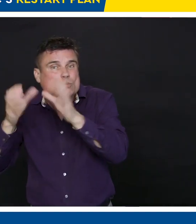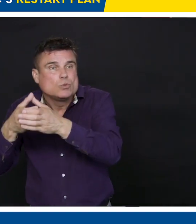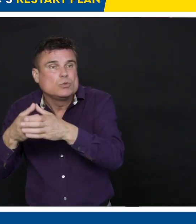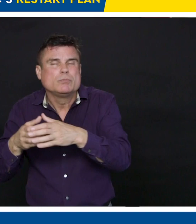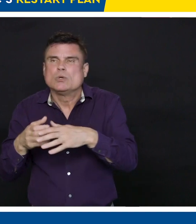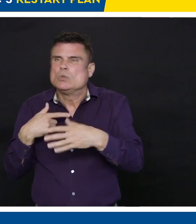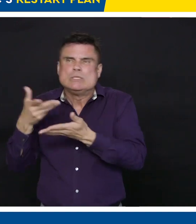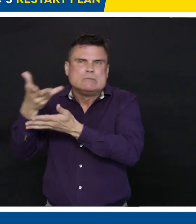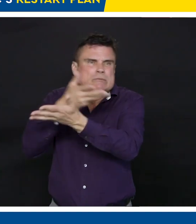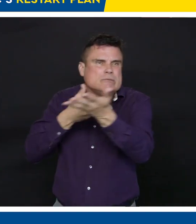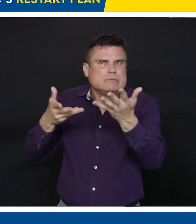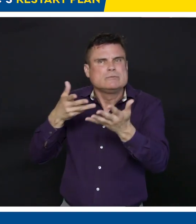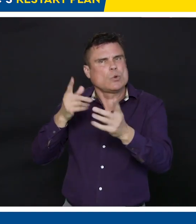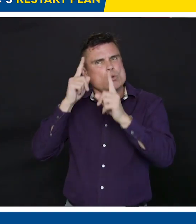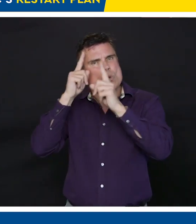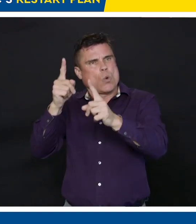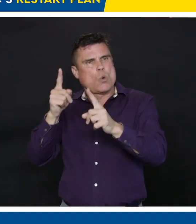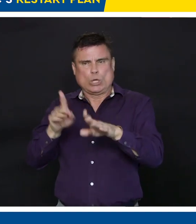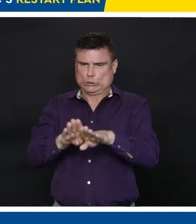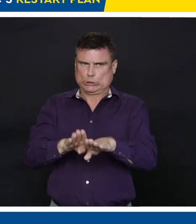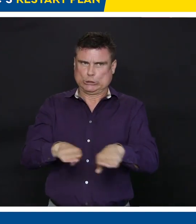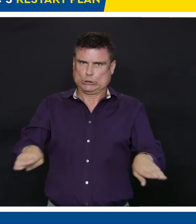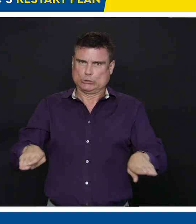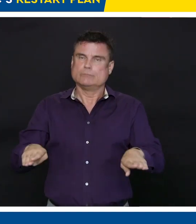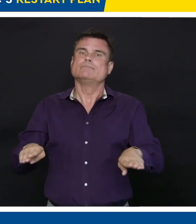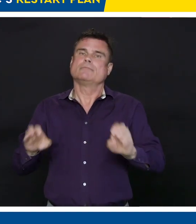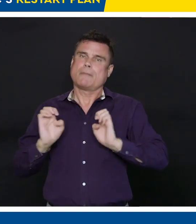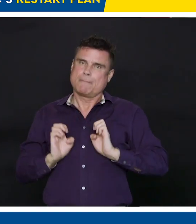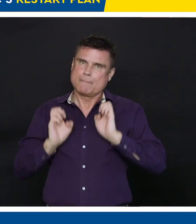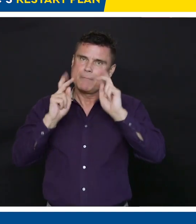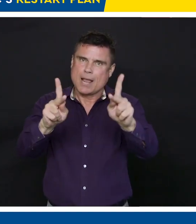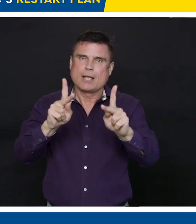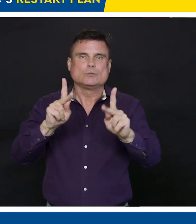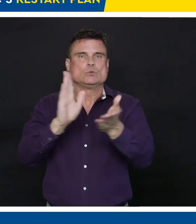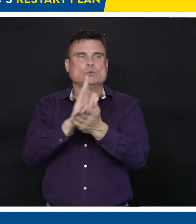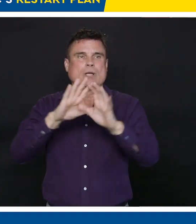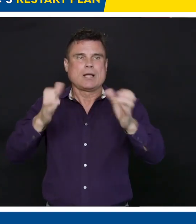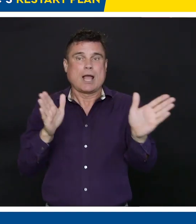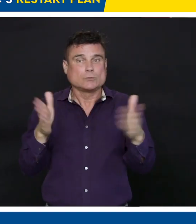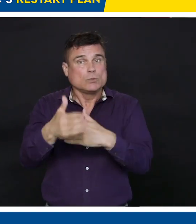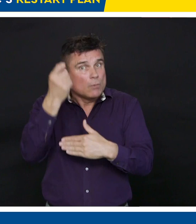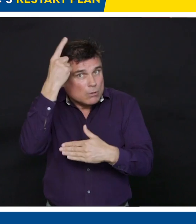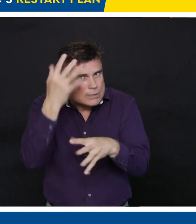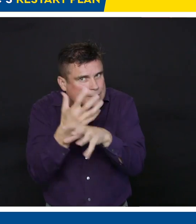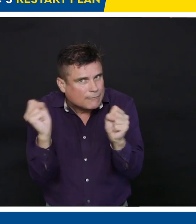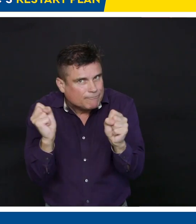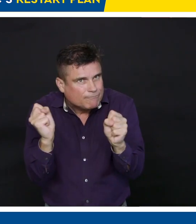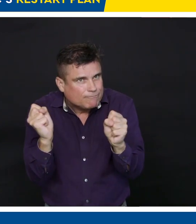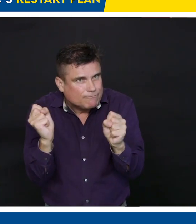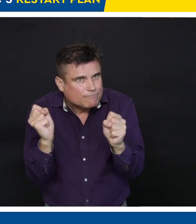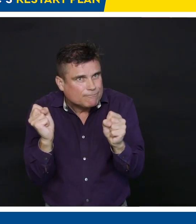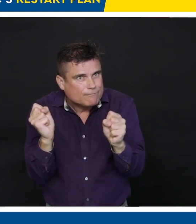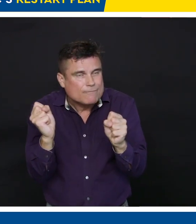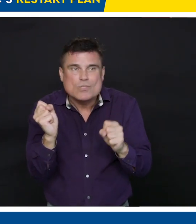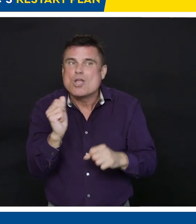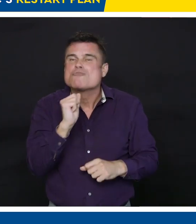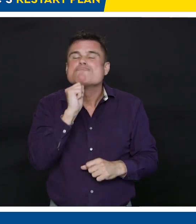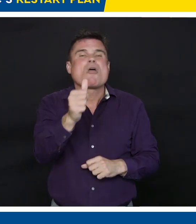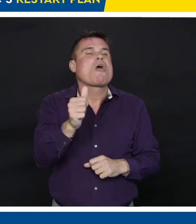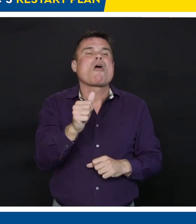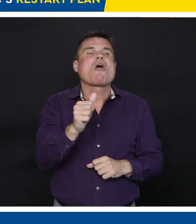kids back into classrooms. It's not just about reading, writing, and arithmetic. I answered a question from a viewer on one of the